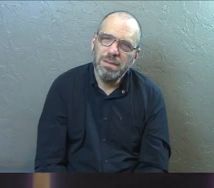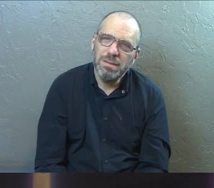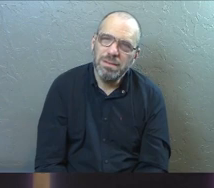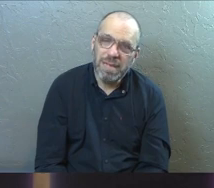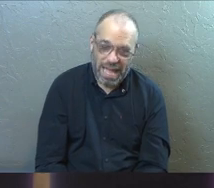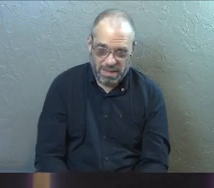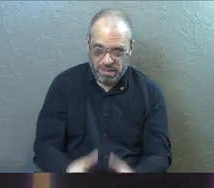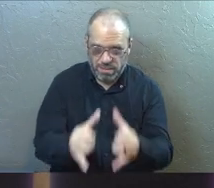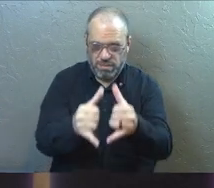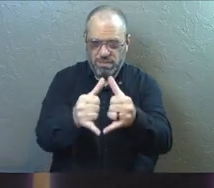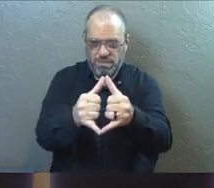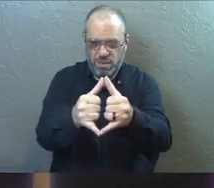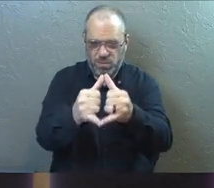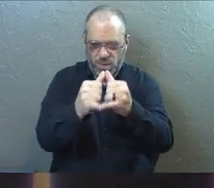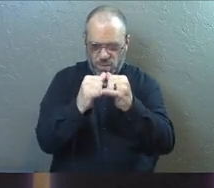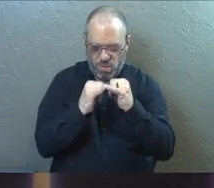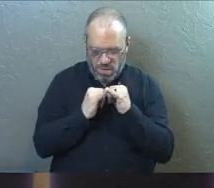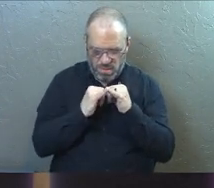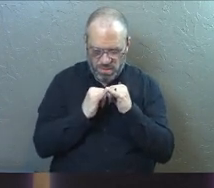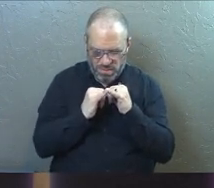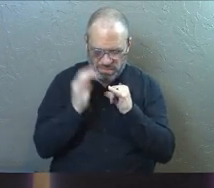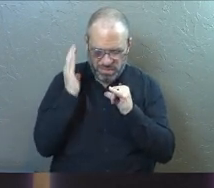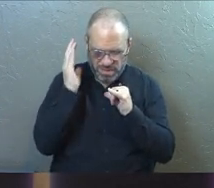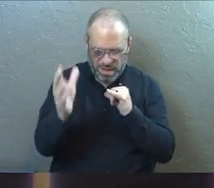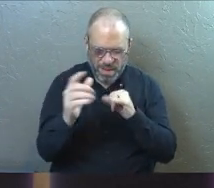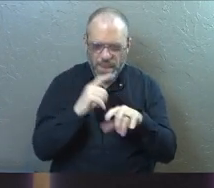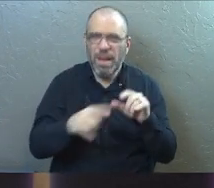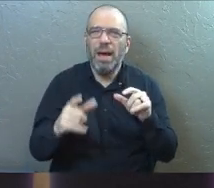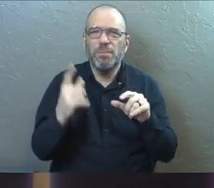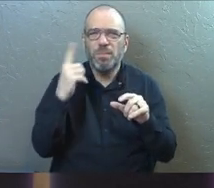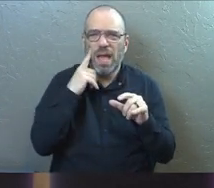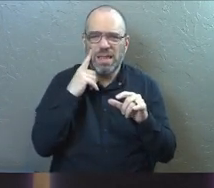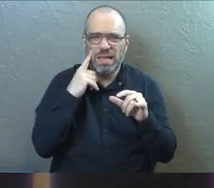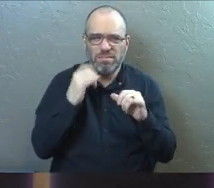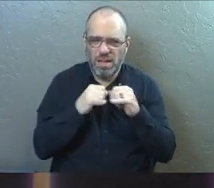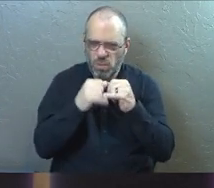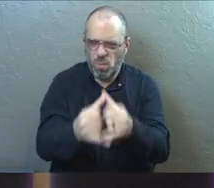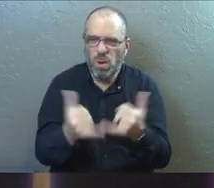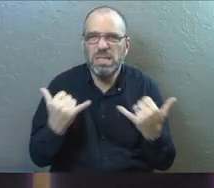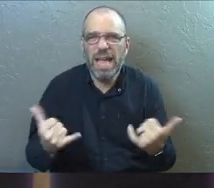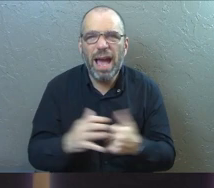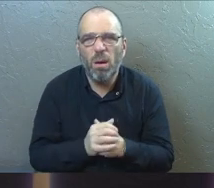and it's rewards to come but I think it's also rewards now